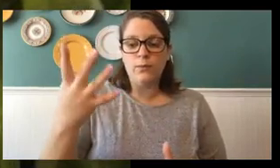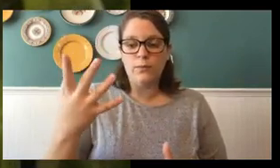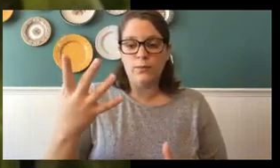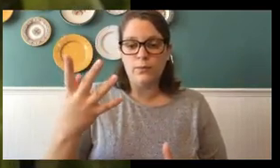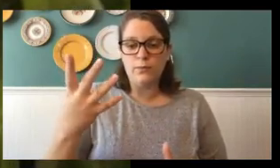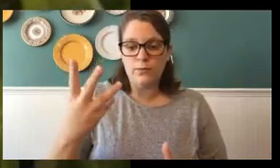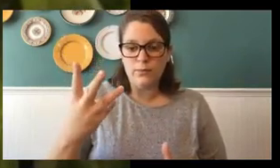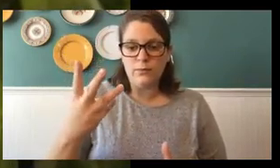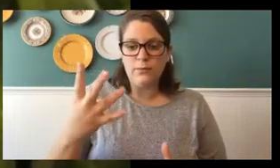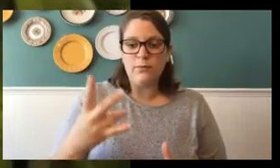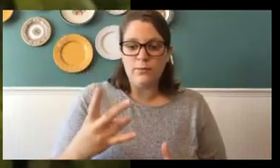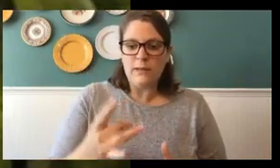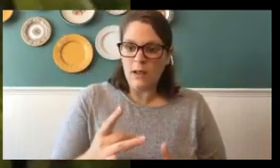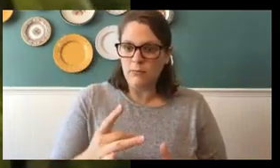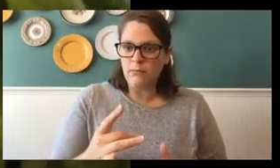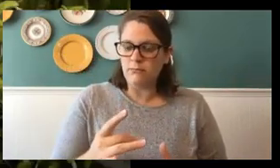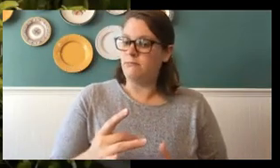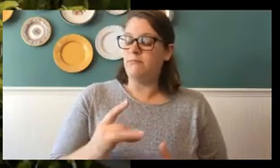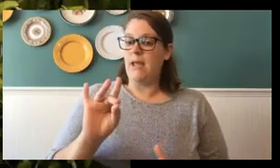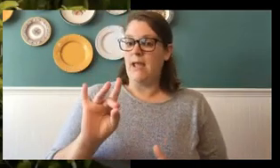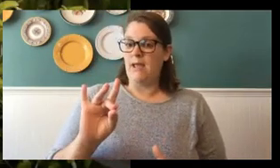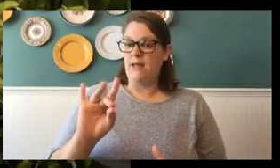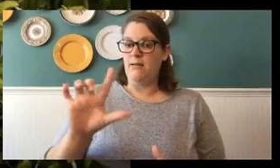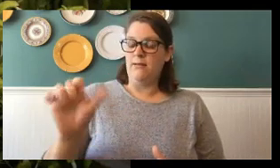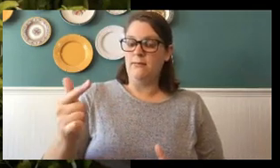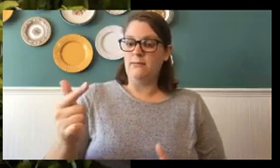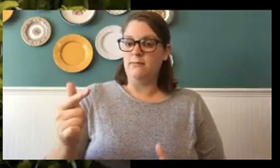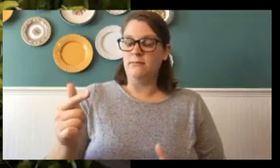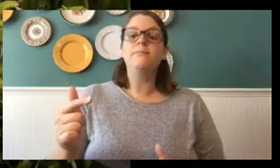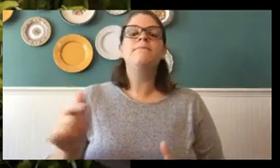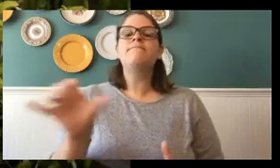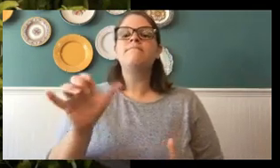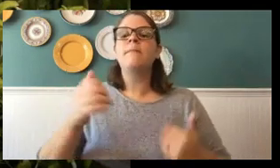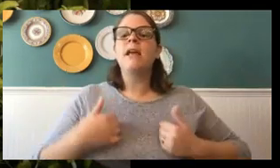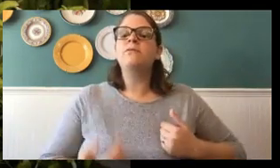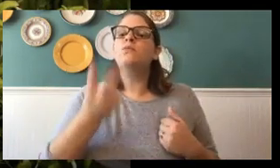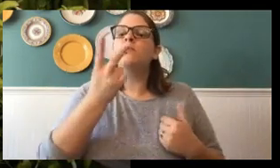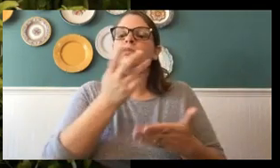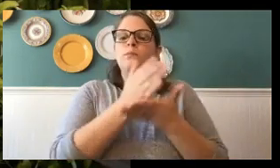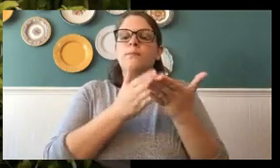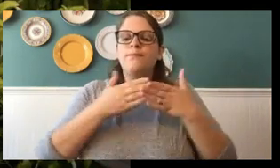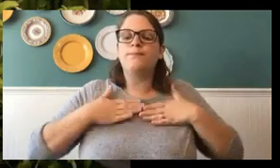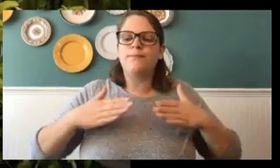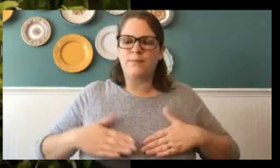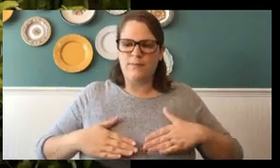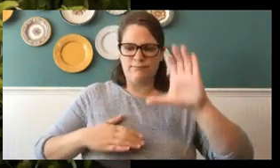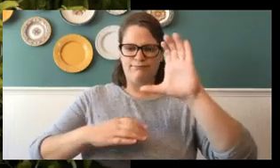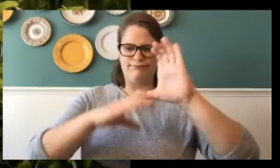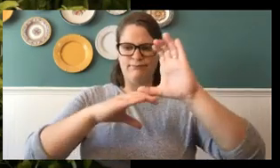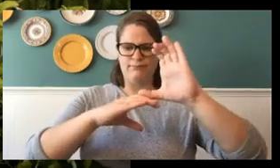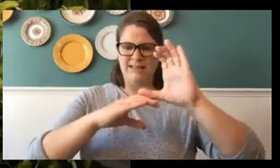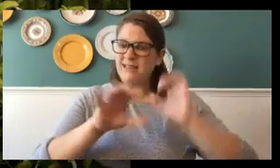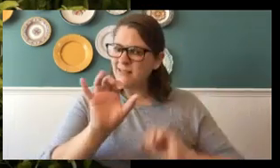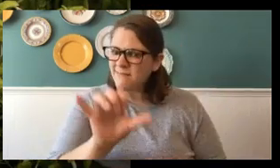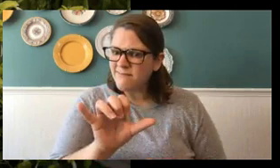four, five, six, seven, eight legs. So, and it also has two parts of his body. So, does this one, is this one an